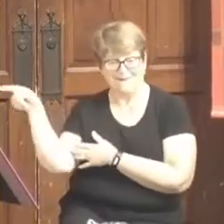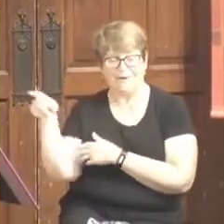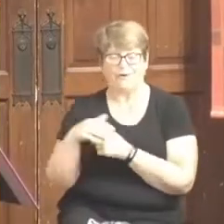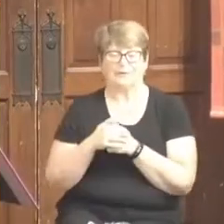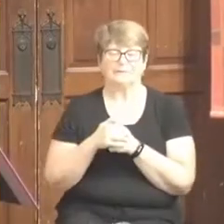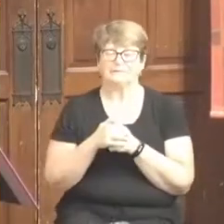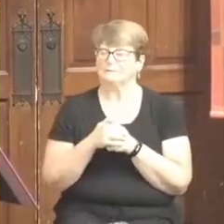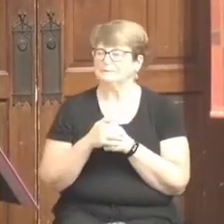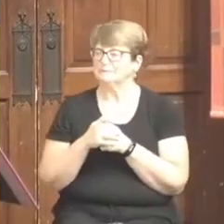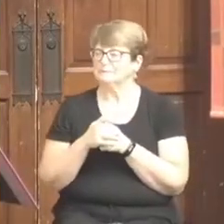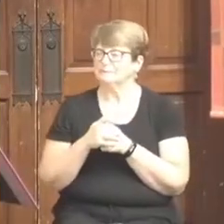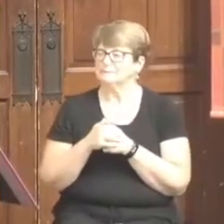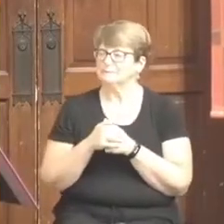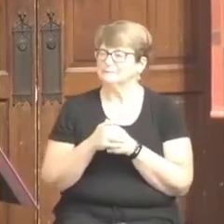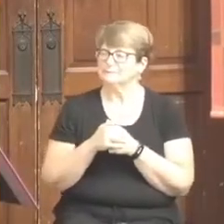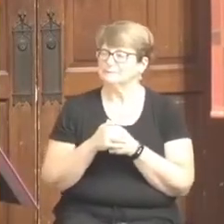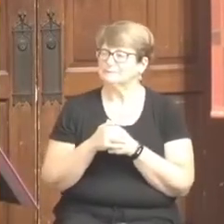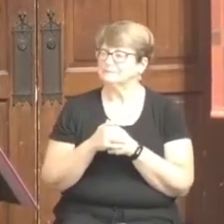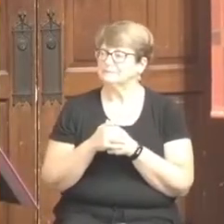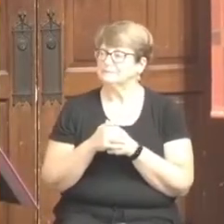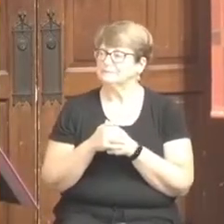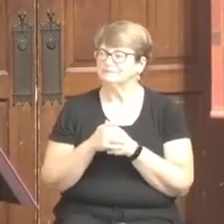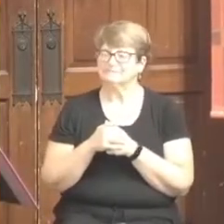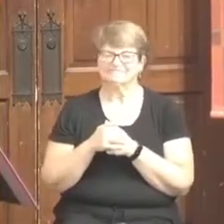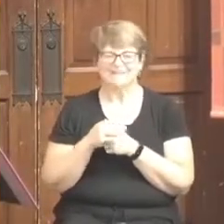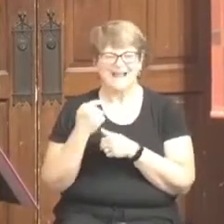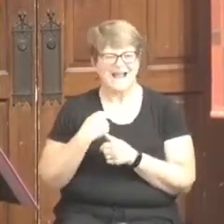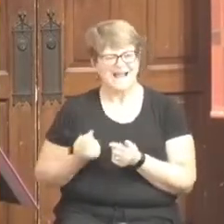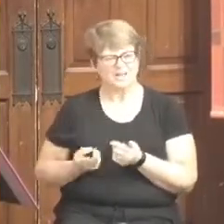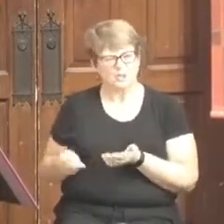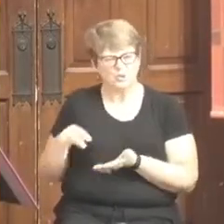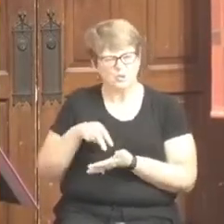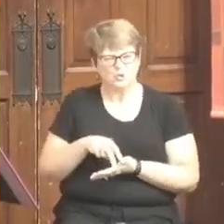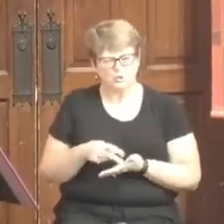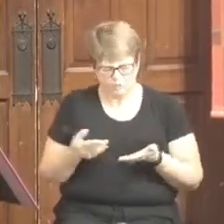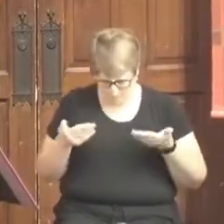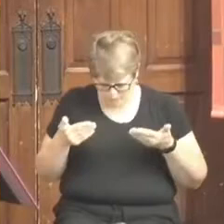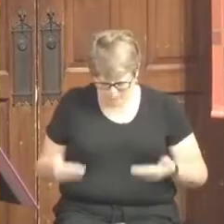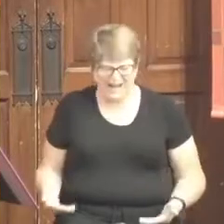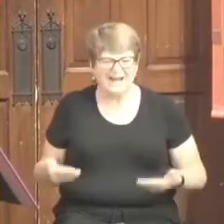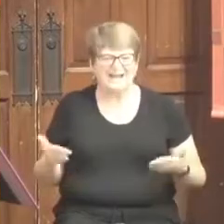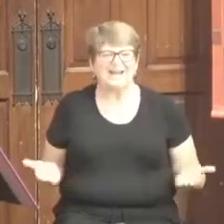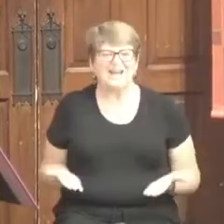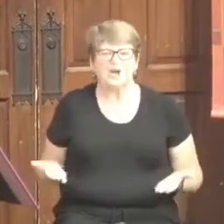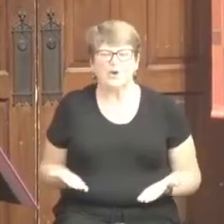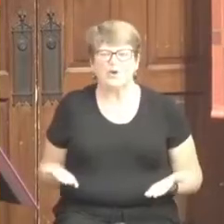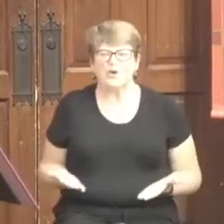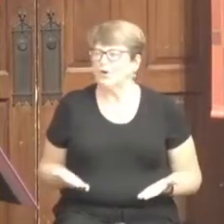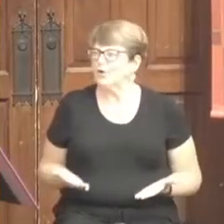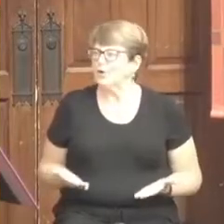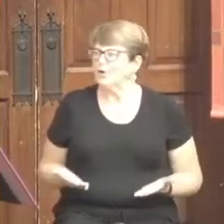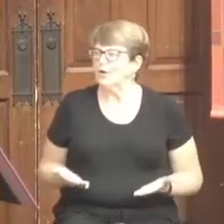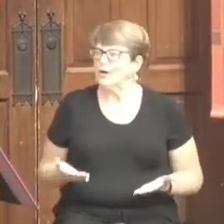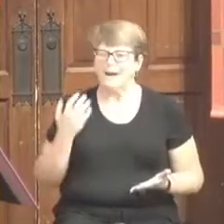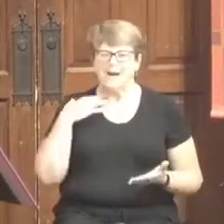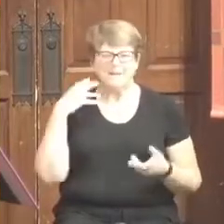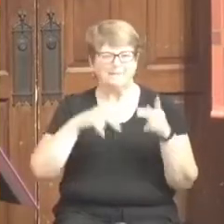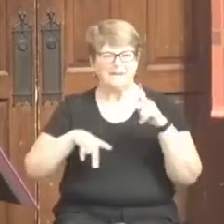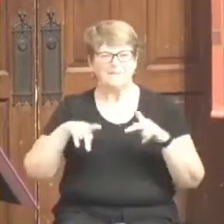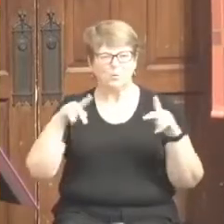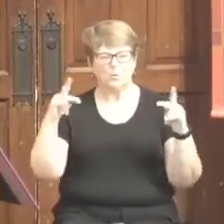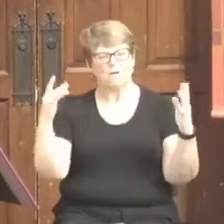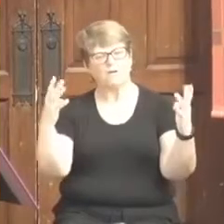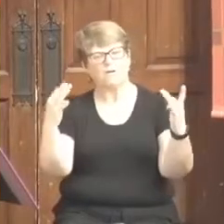Well, I remember standing just about on this very spot and people were coming